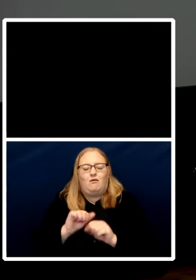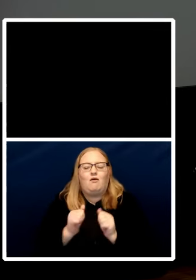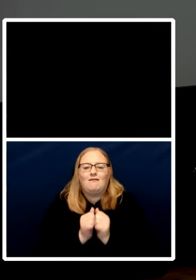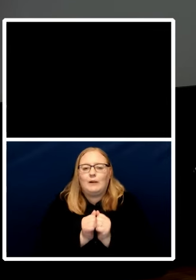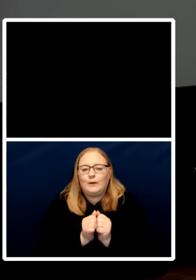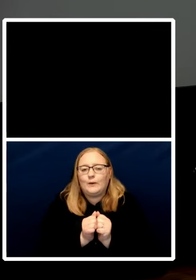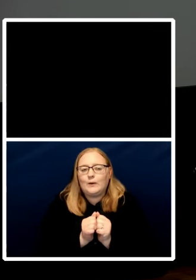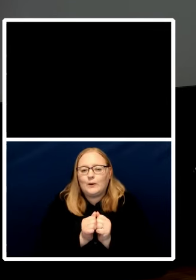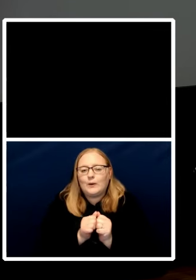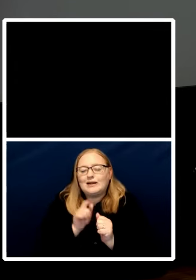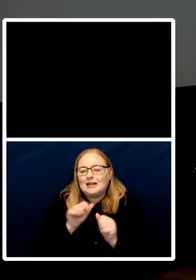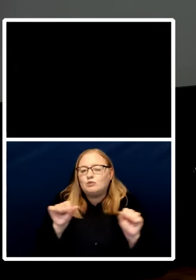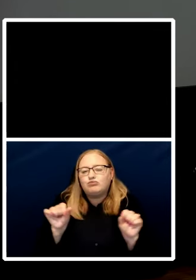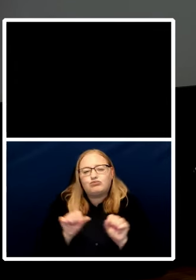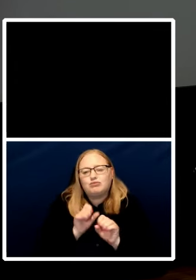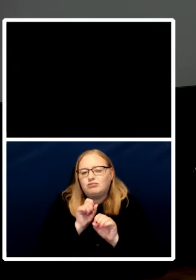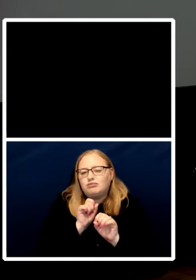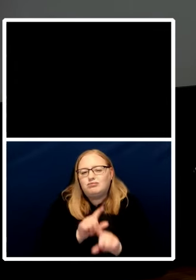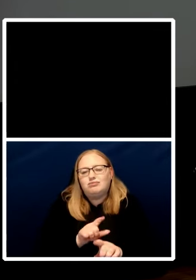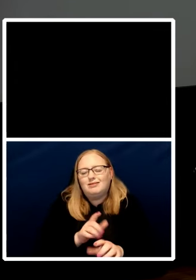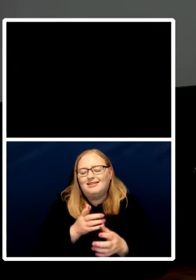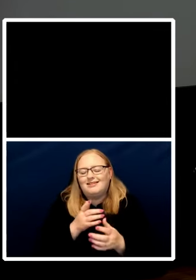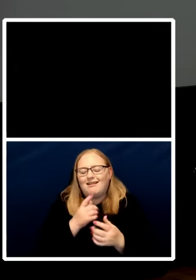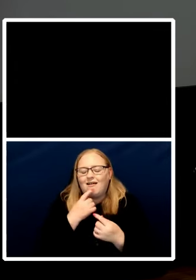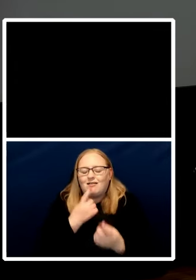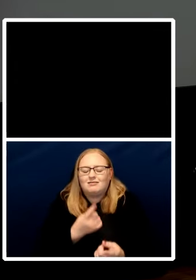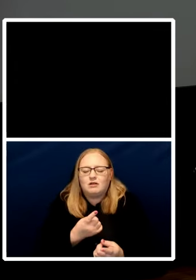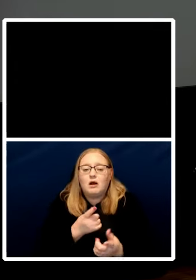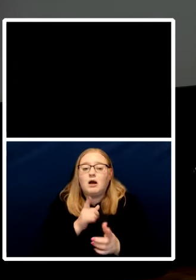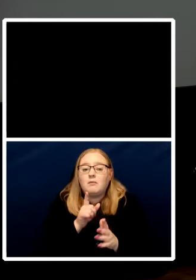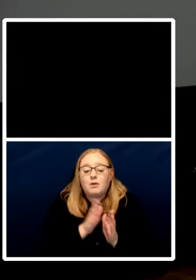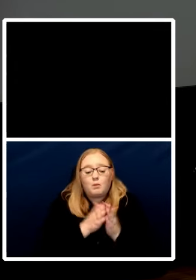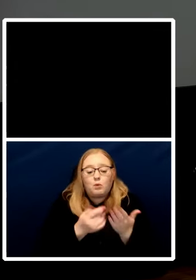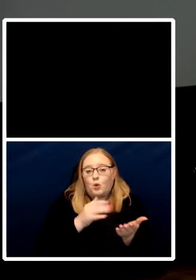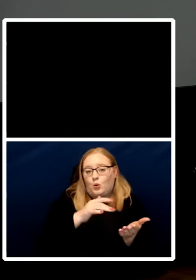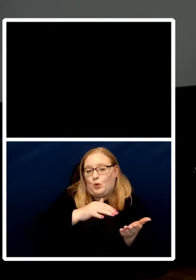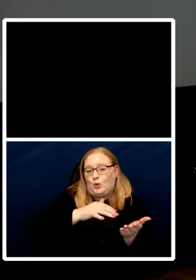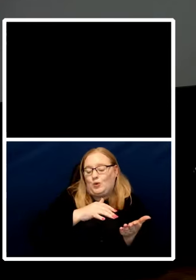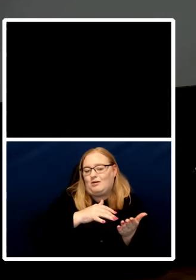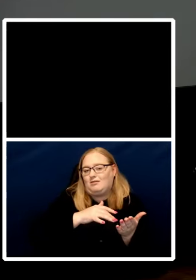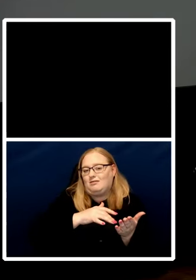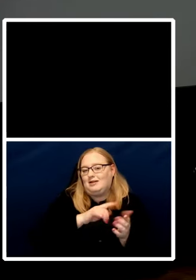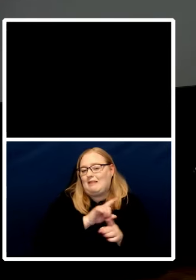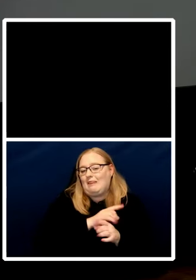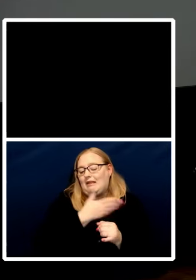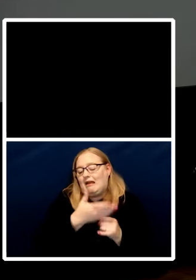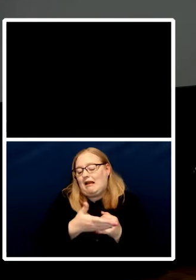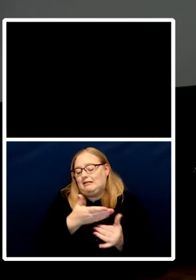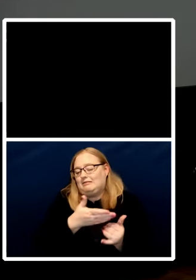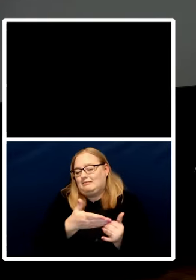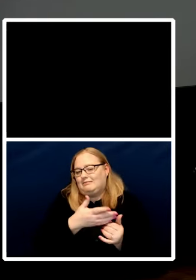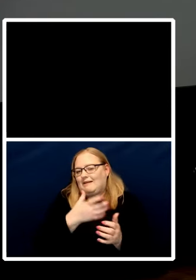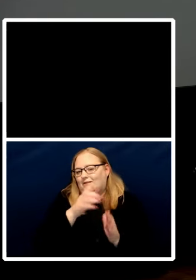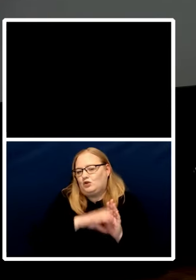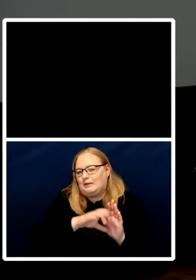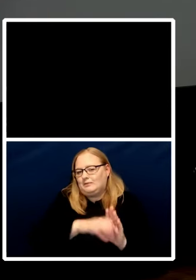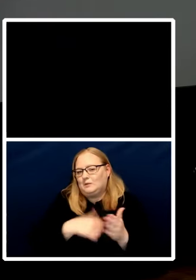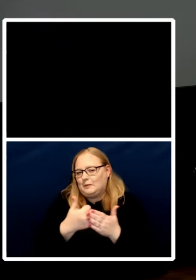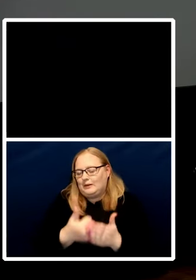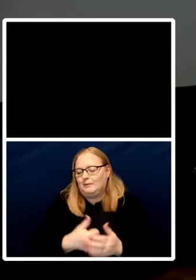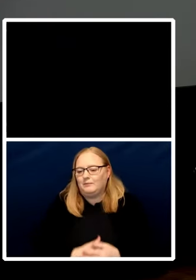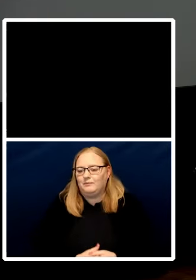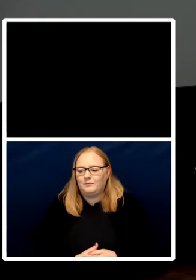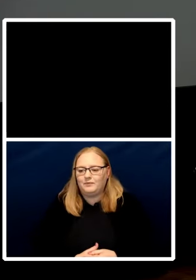question that i hope the later chapters of the book might might help with thank you we'll take a couple of questions from